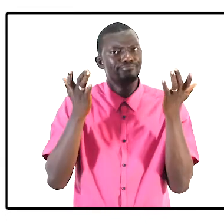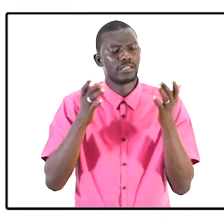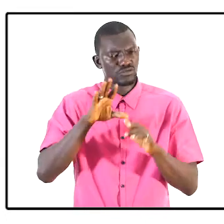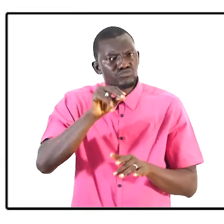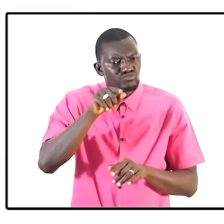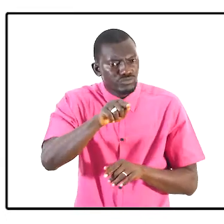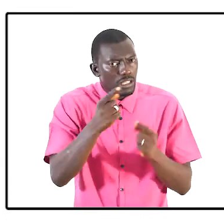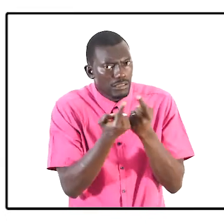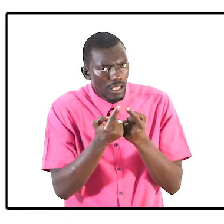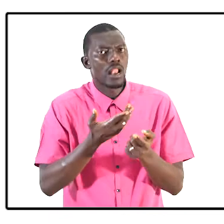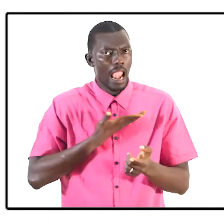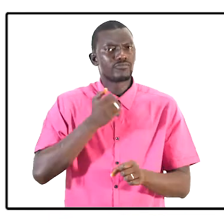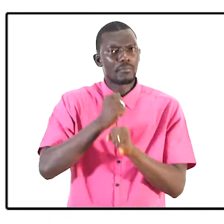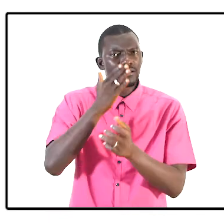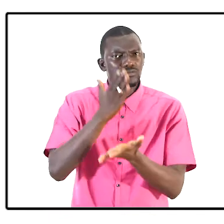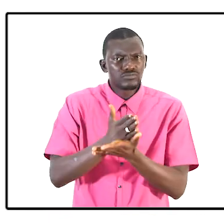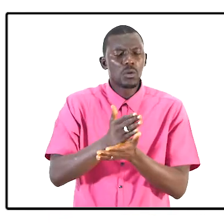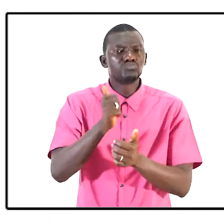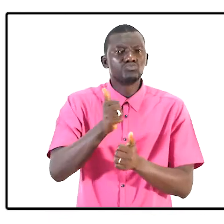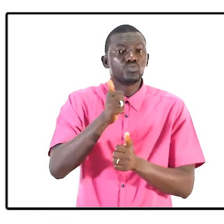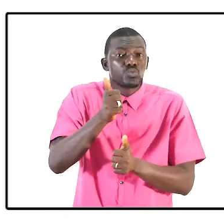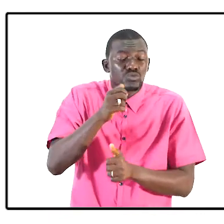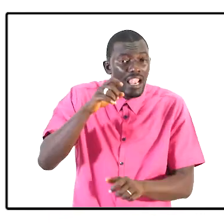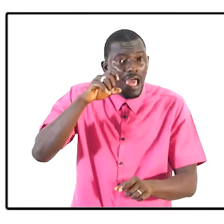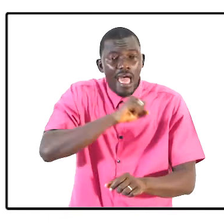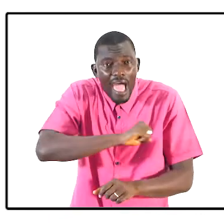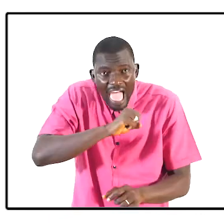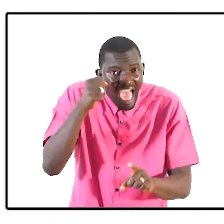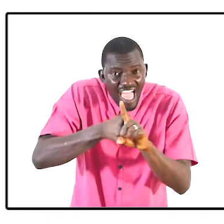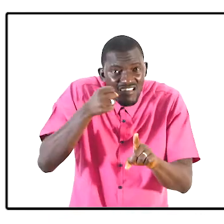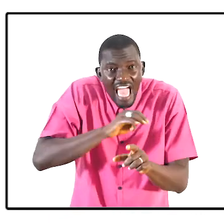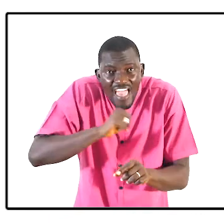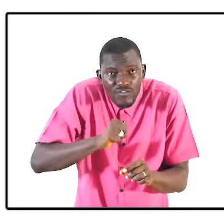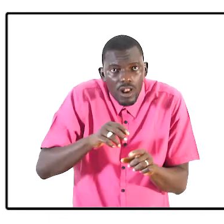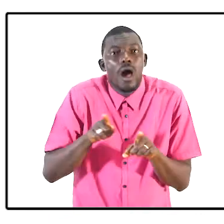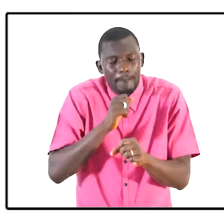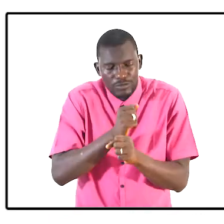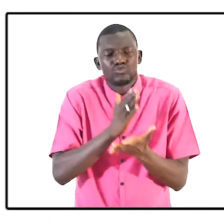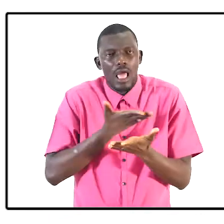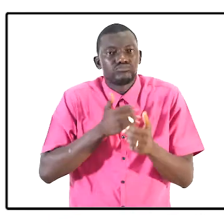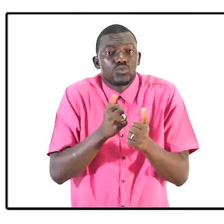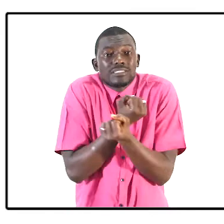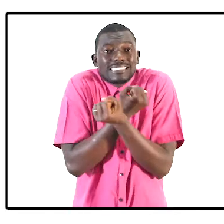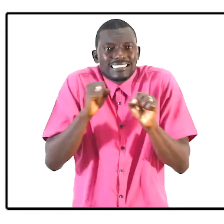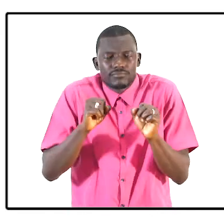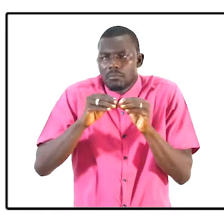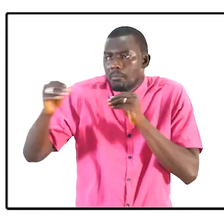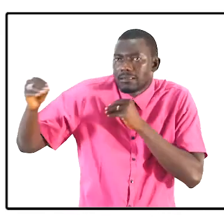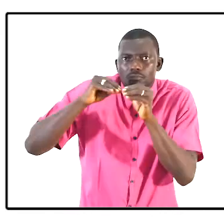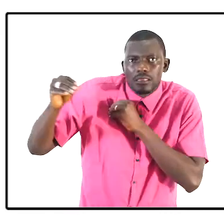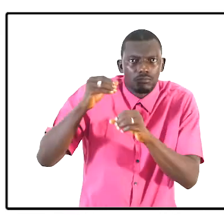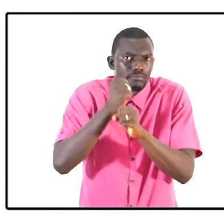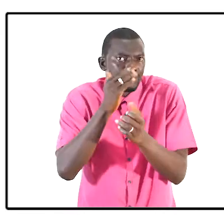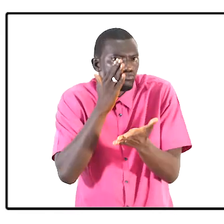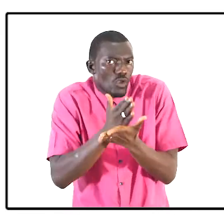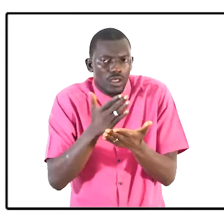To do this, we have to make a deliberate effort towards implementing and strengthening safeguard measures